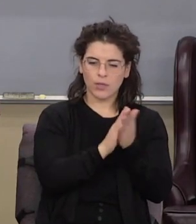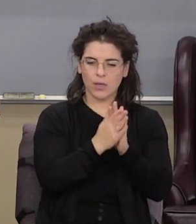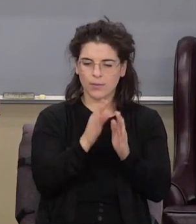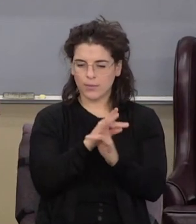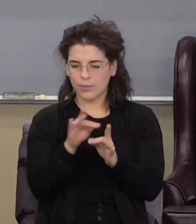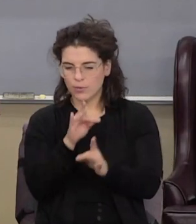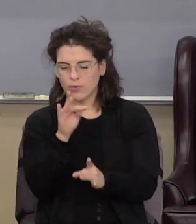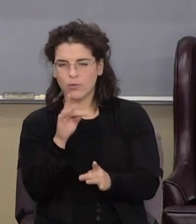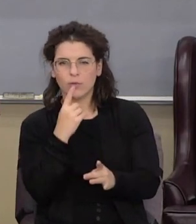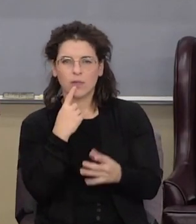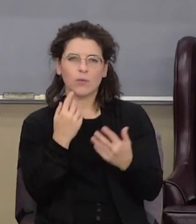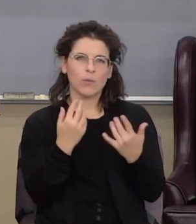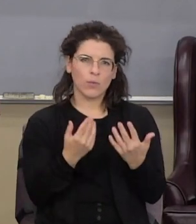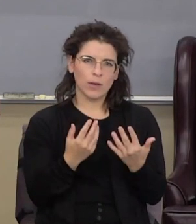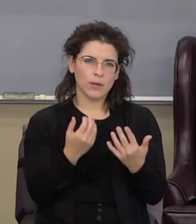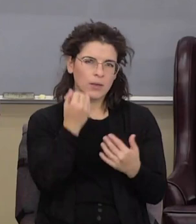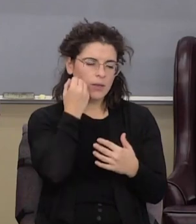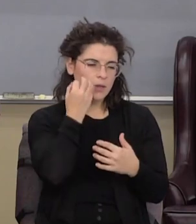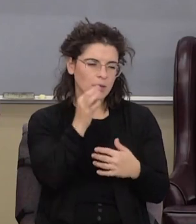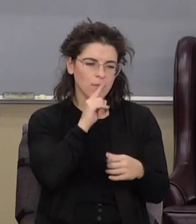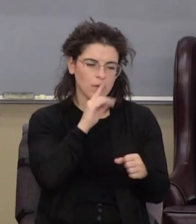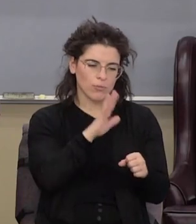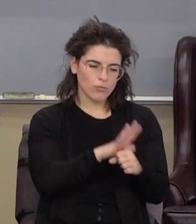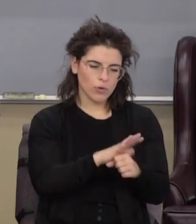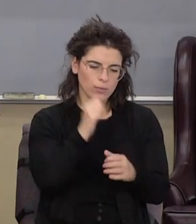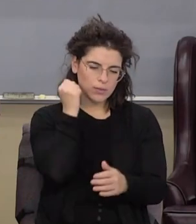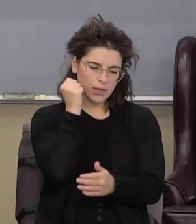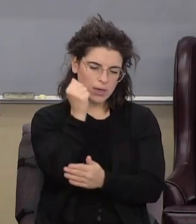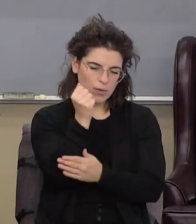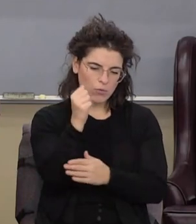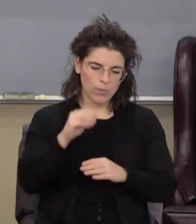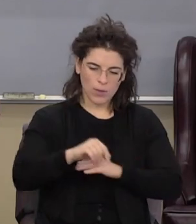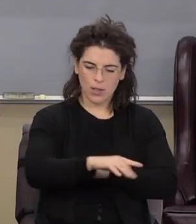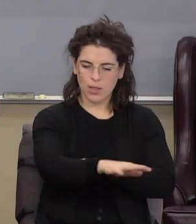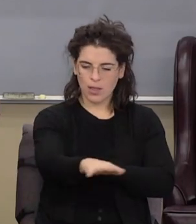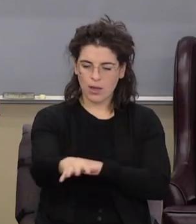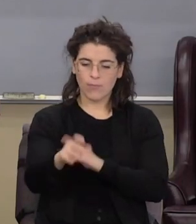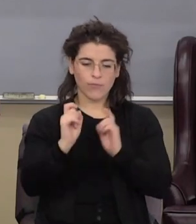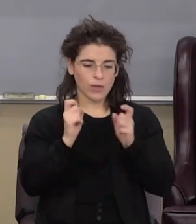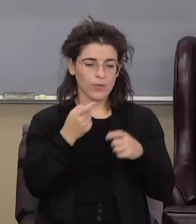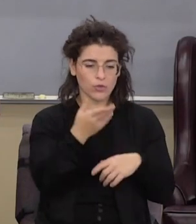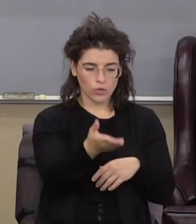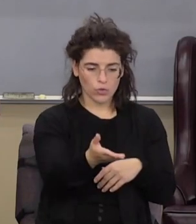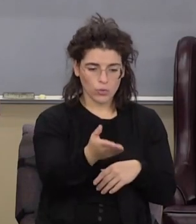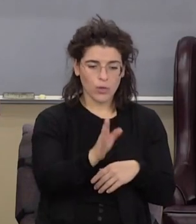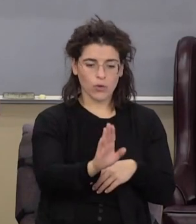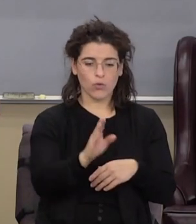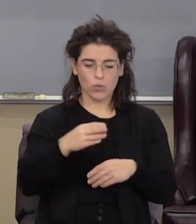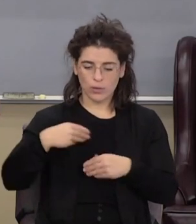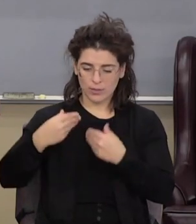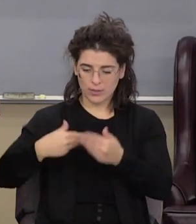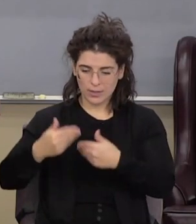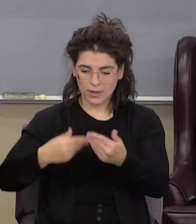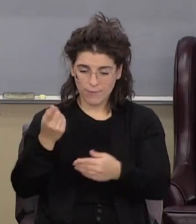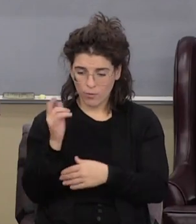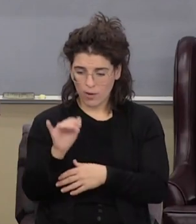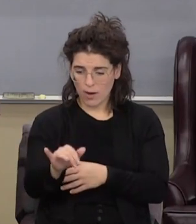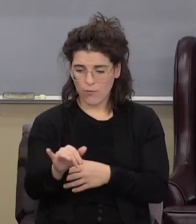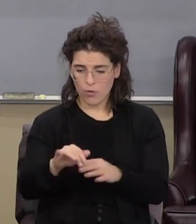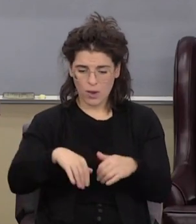say, well, wait a minute. If he promised Abraham a land and he said, I'm going to give it to you and you're in your seat forever, how long is forever?